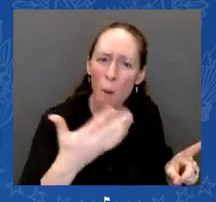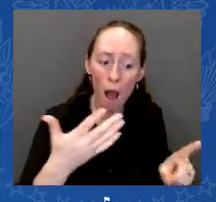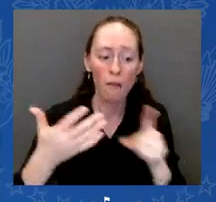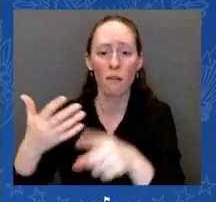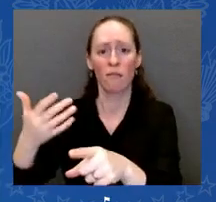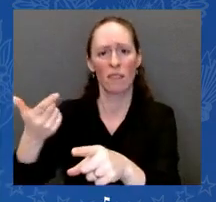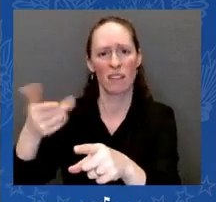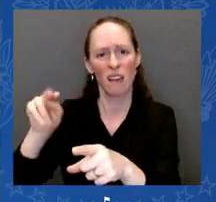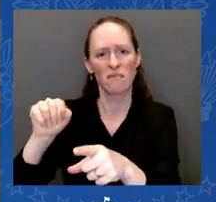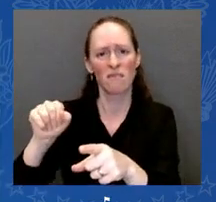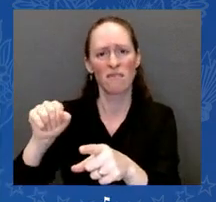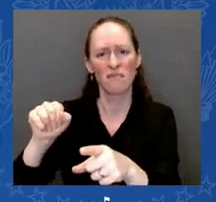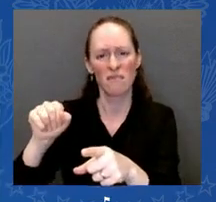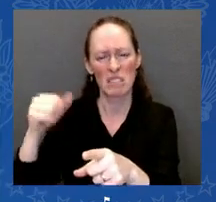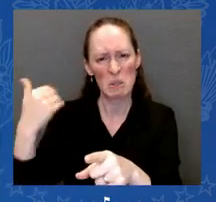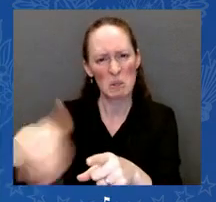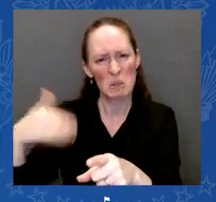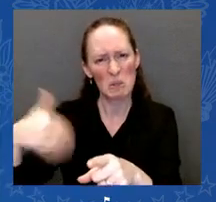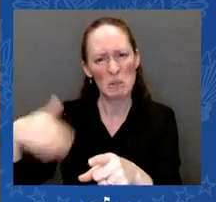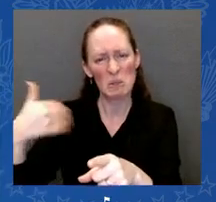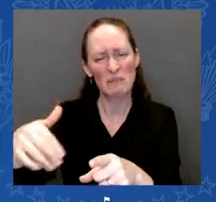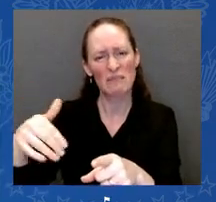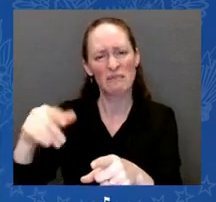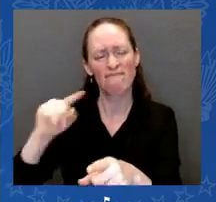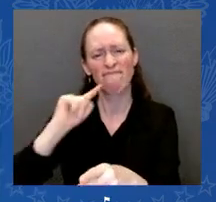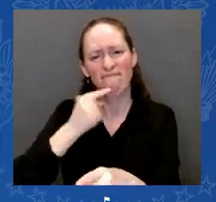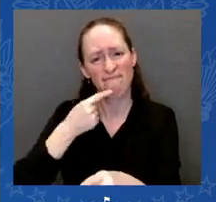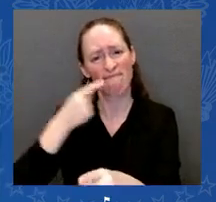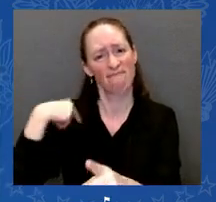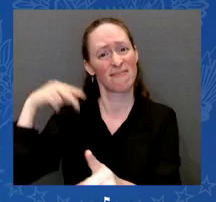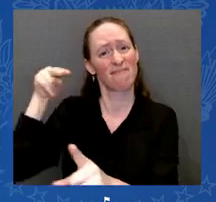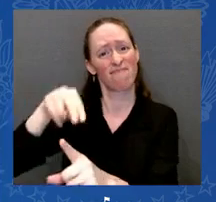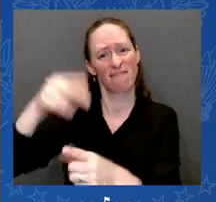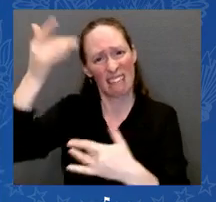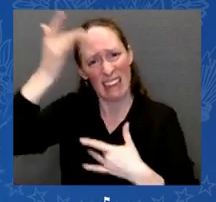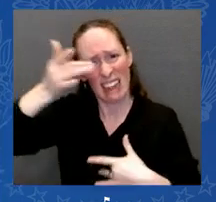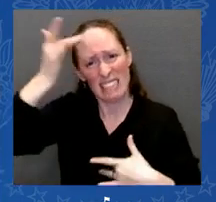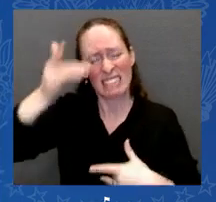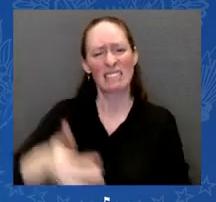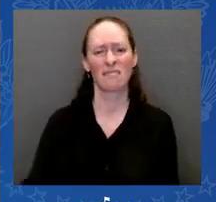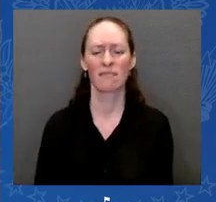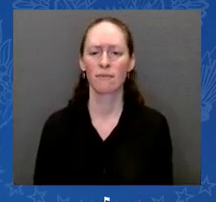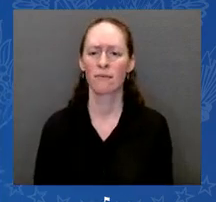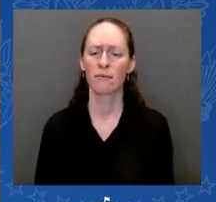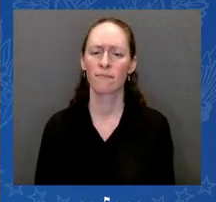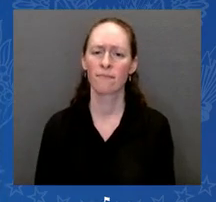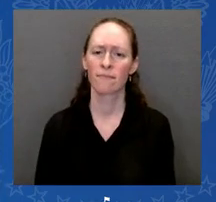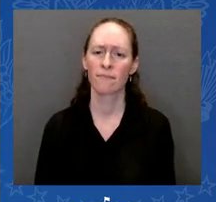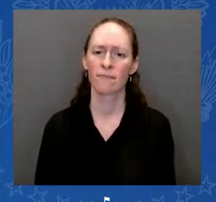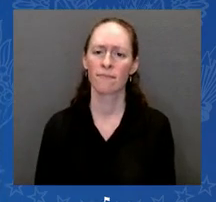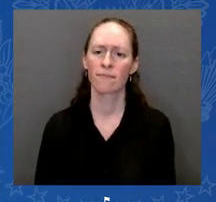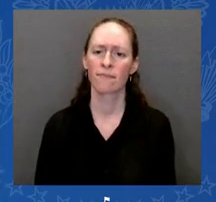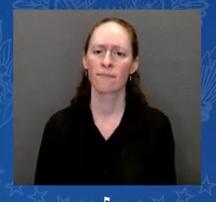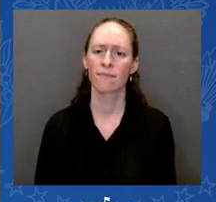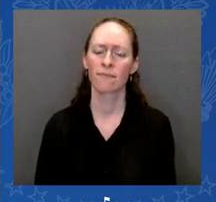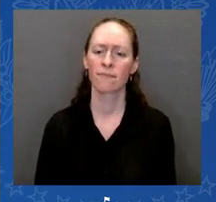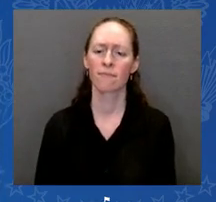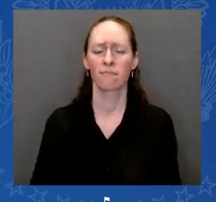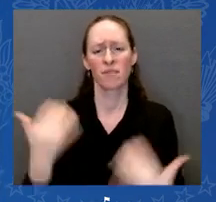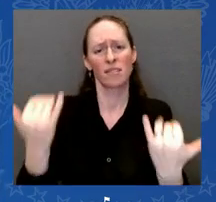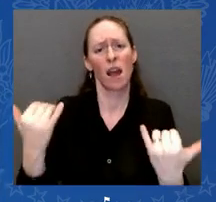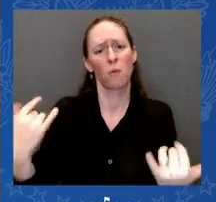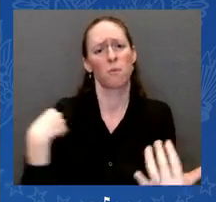here on Capitol Hill once again to honor with action. To shine a light on the devastating